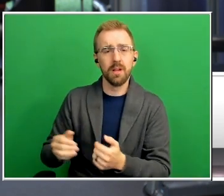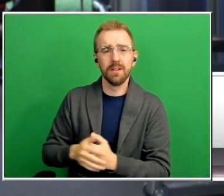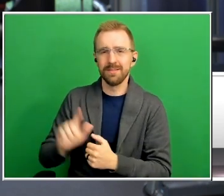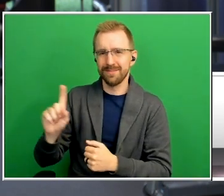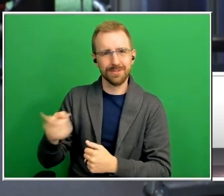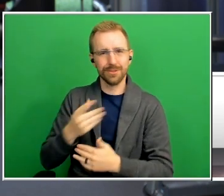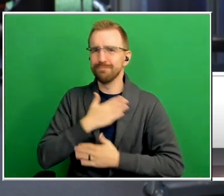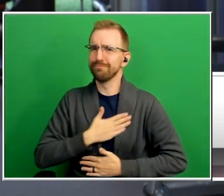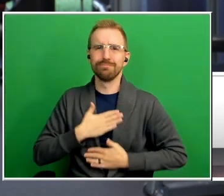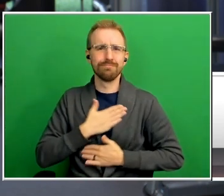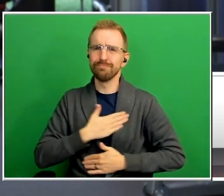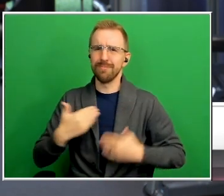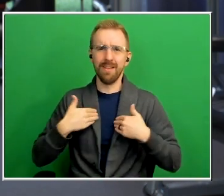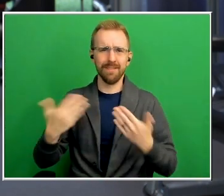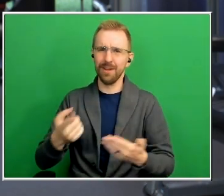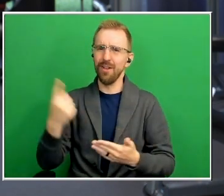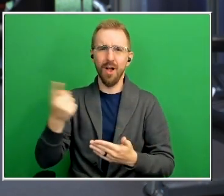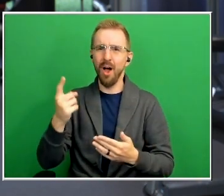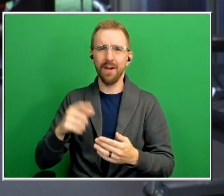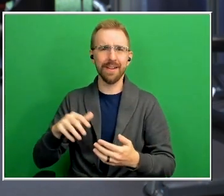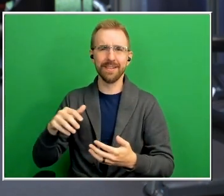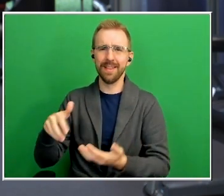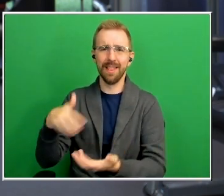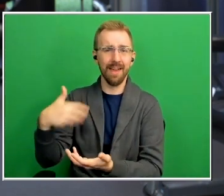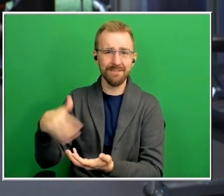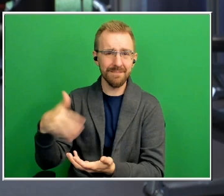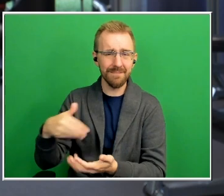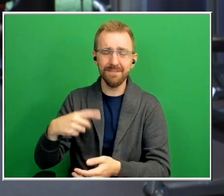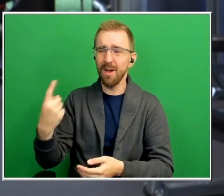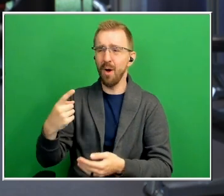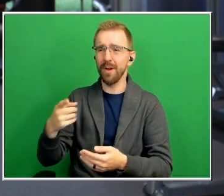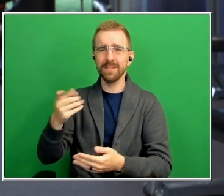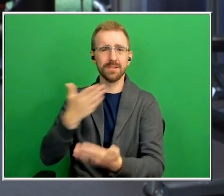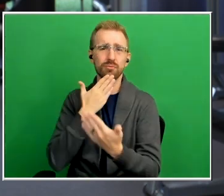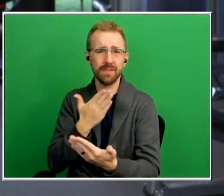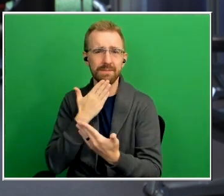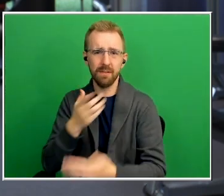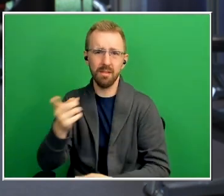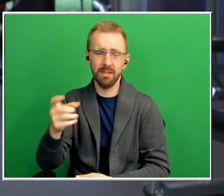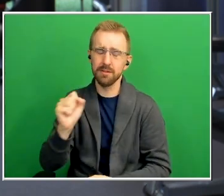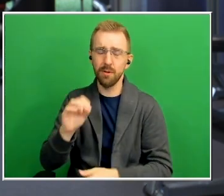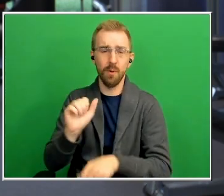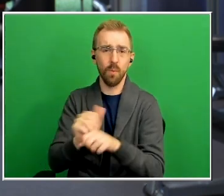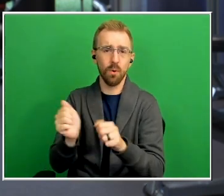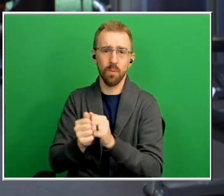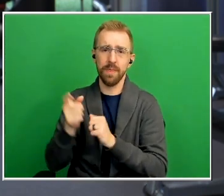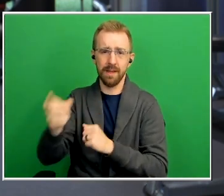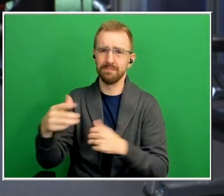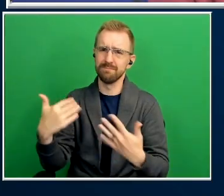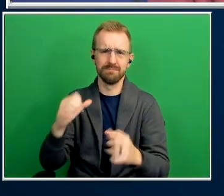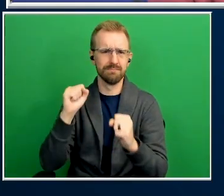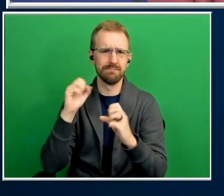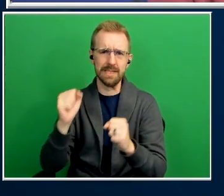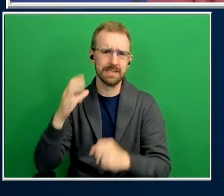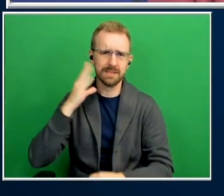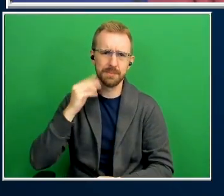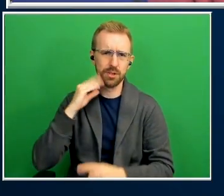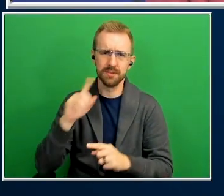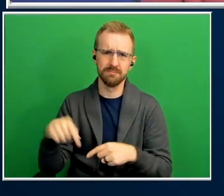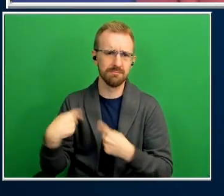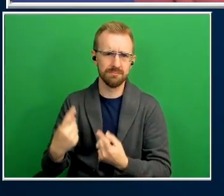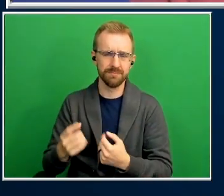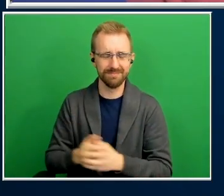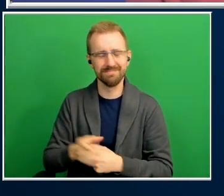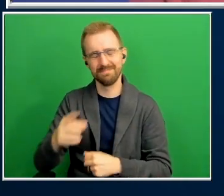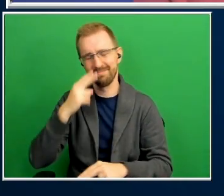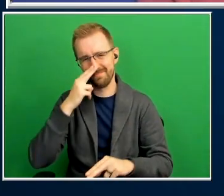here they're always cracking us up and they're always just so grateful um so working with them has just been the most amazing experience well they were fun and let's just let's just